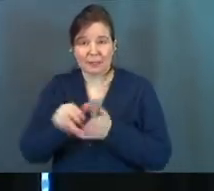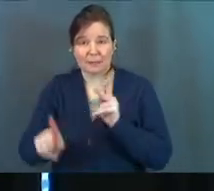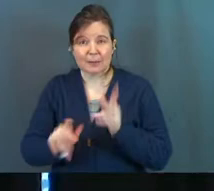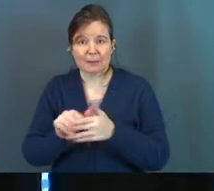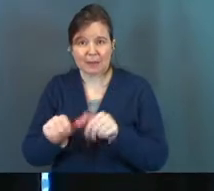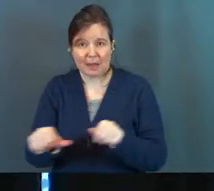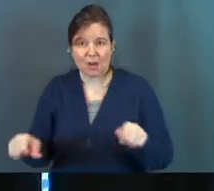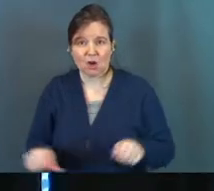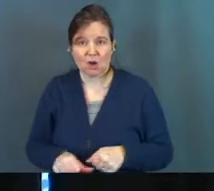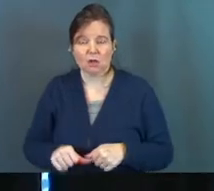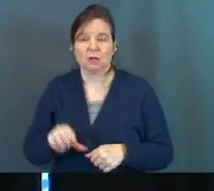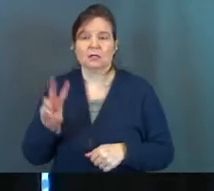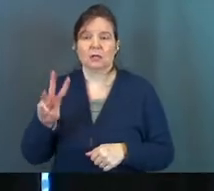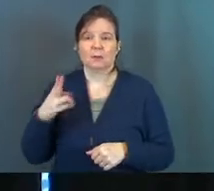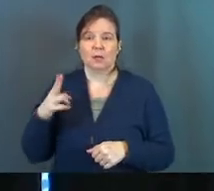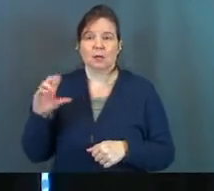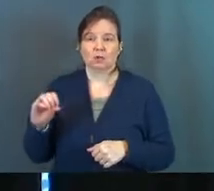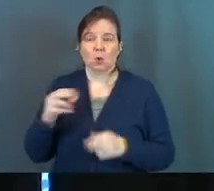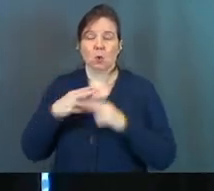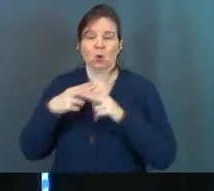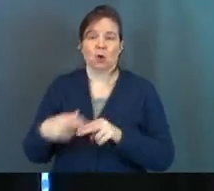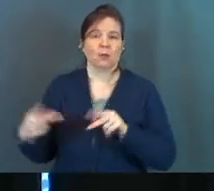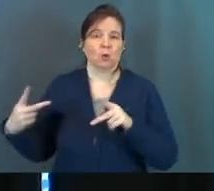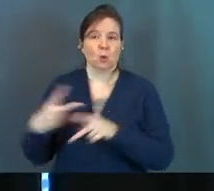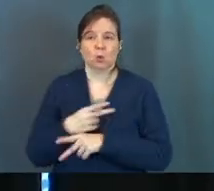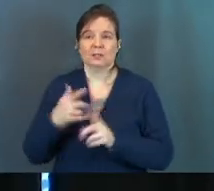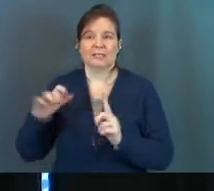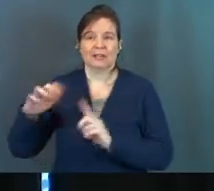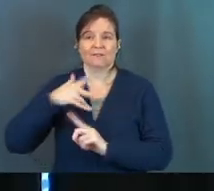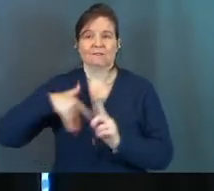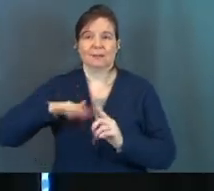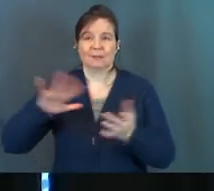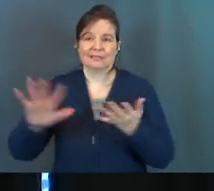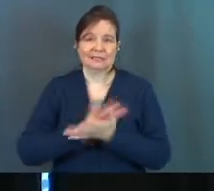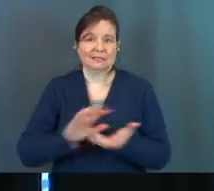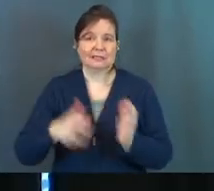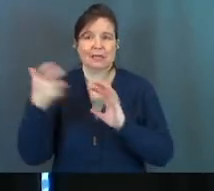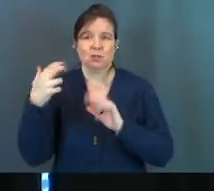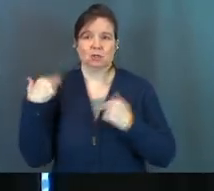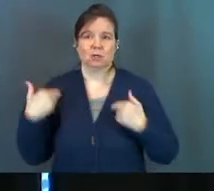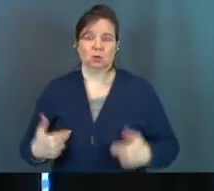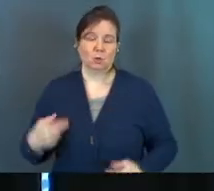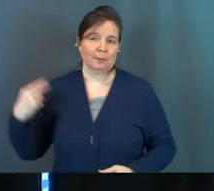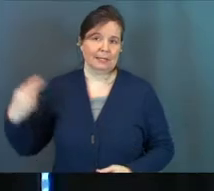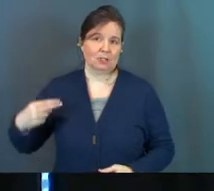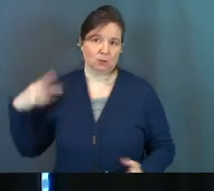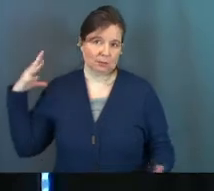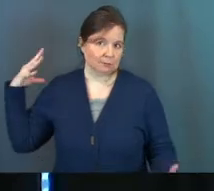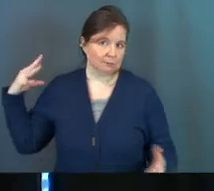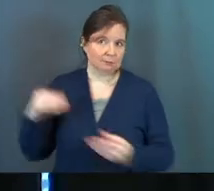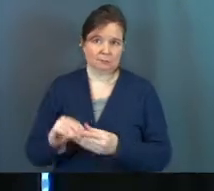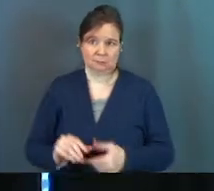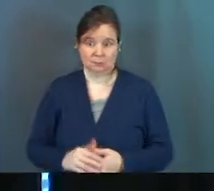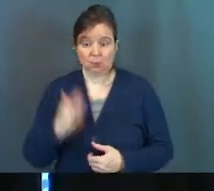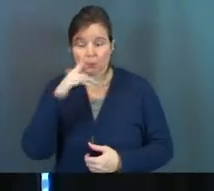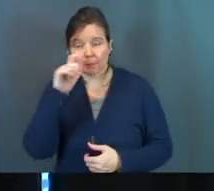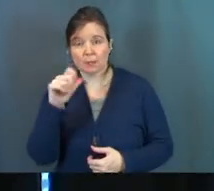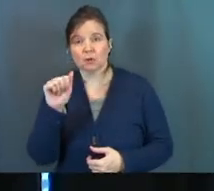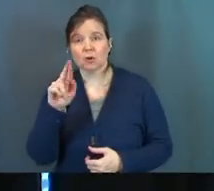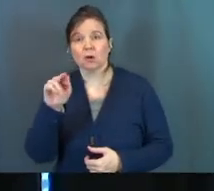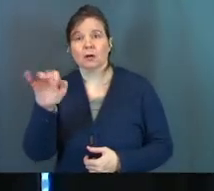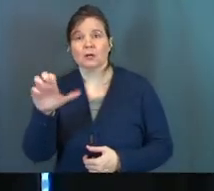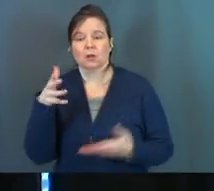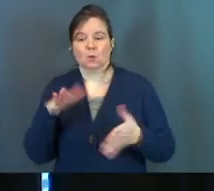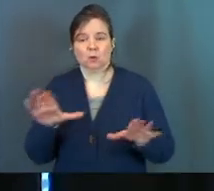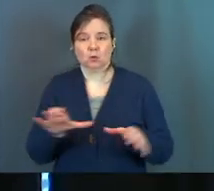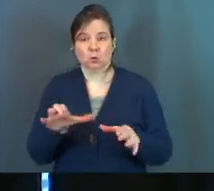in that area. The WHO called it the worst environmental disaster in human history. Because arsenic,